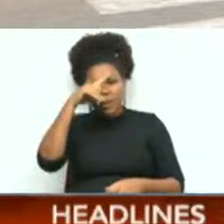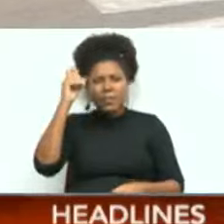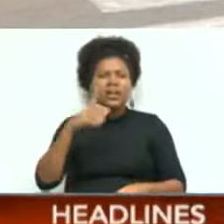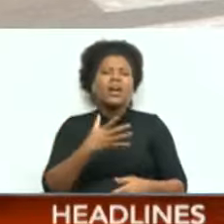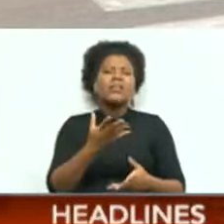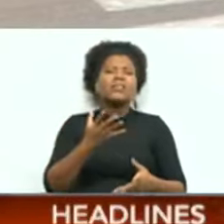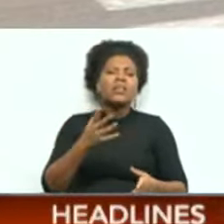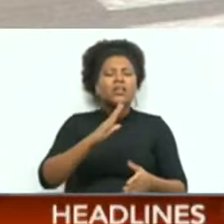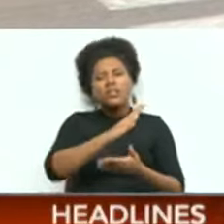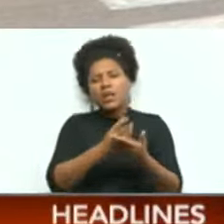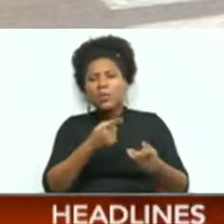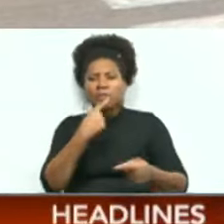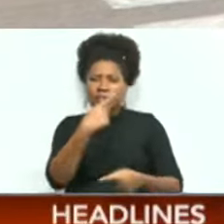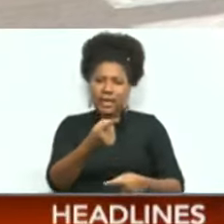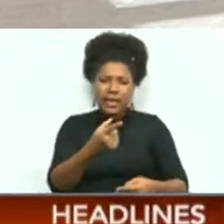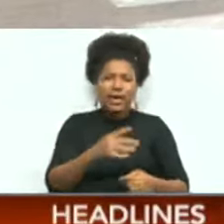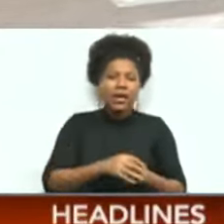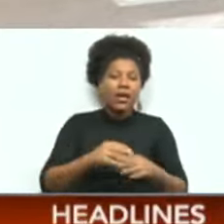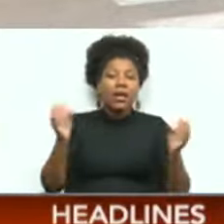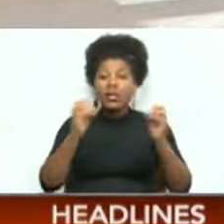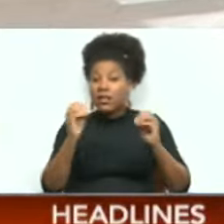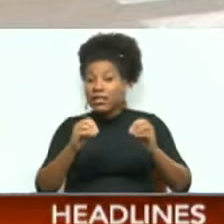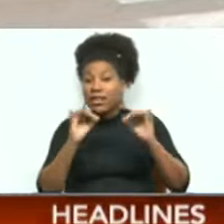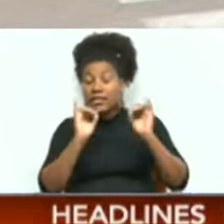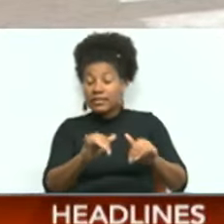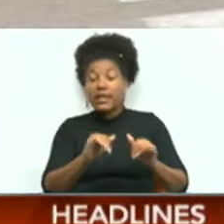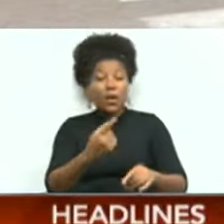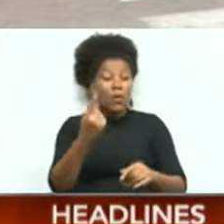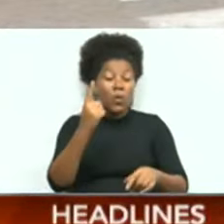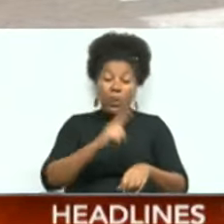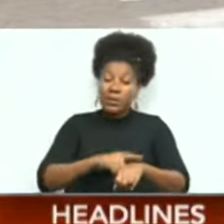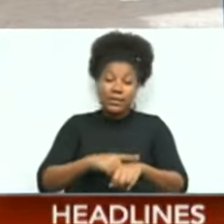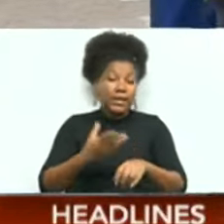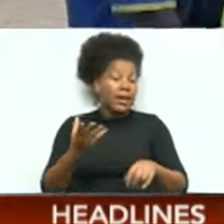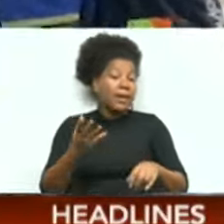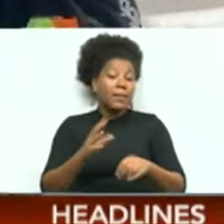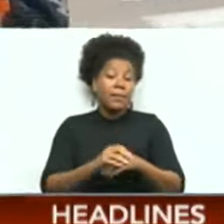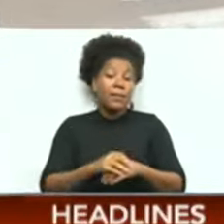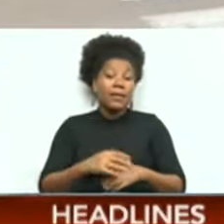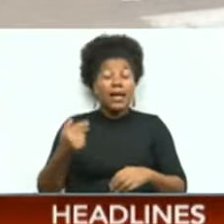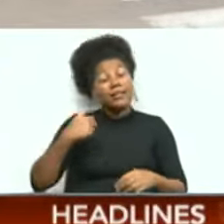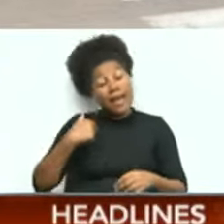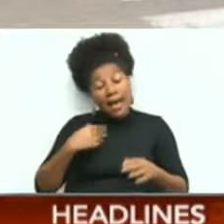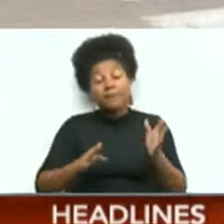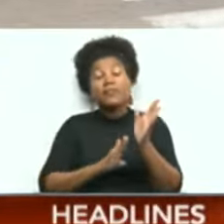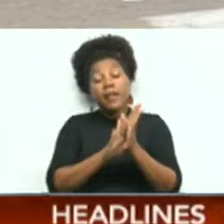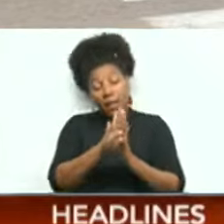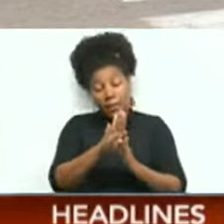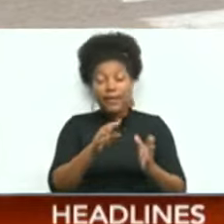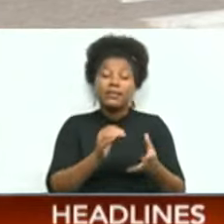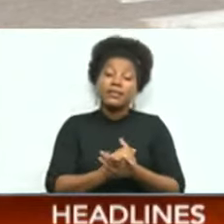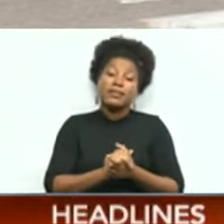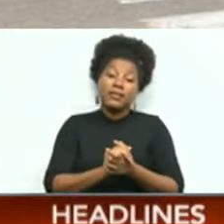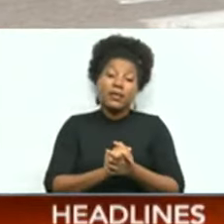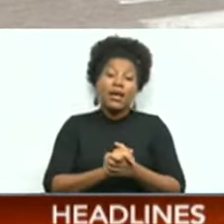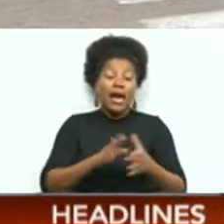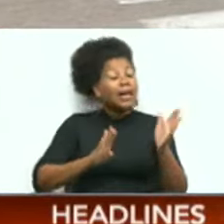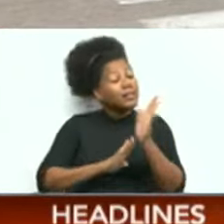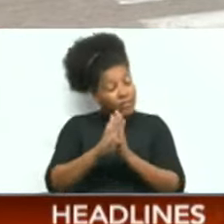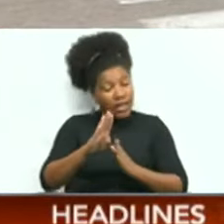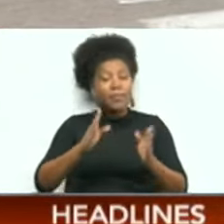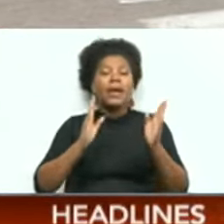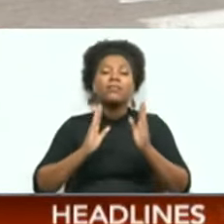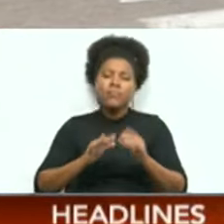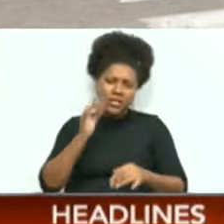say, nothing's still one way all the time. You have to have development. And development is progress.